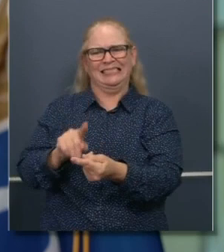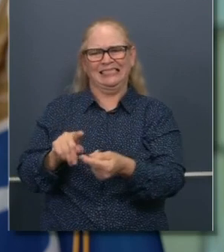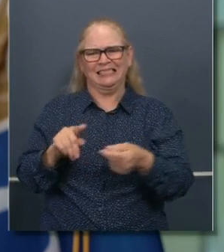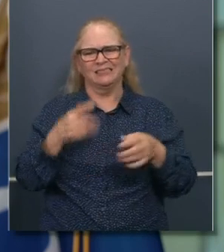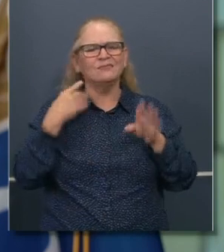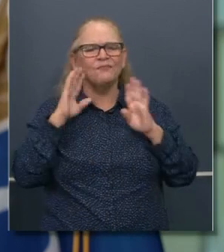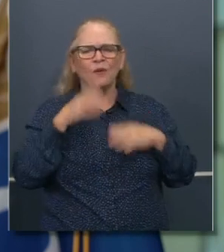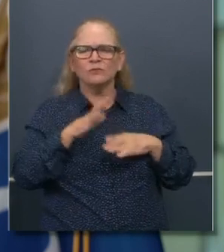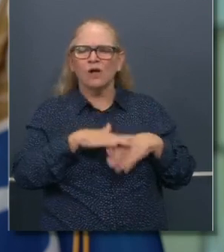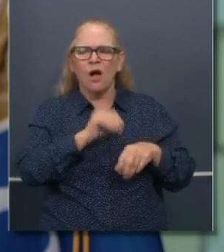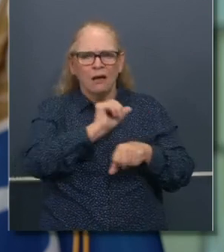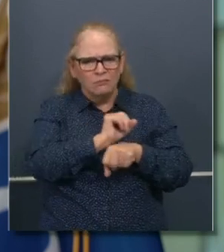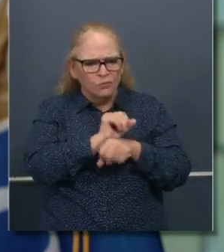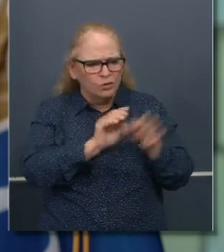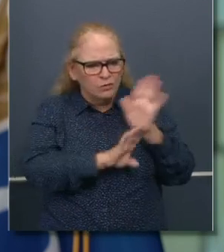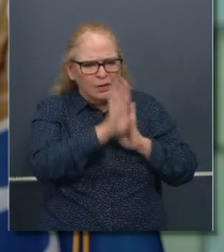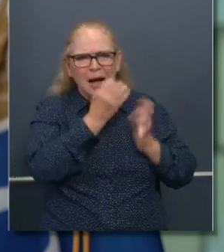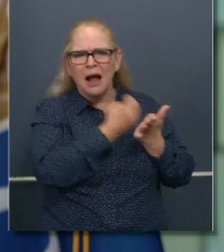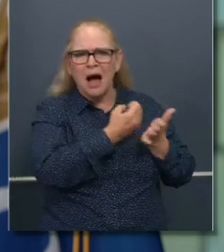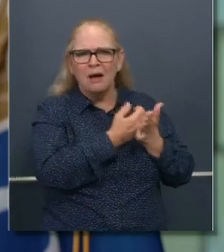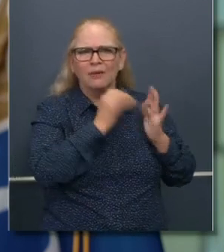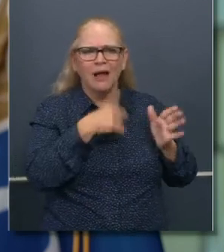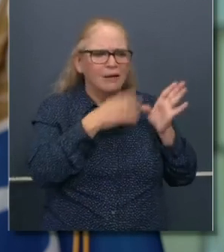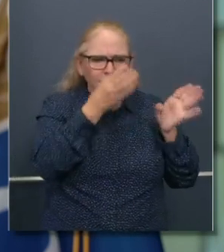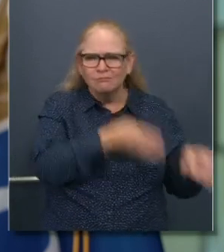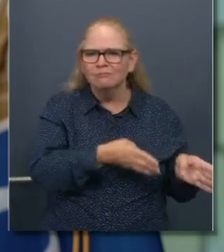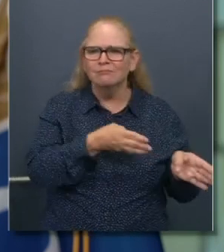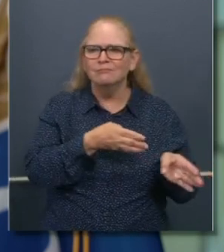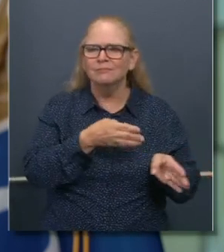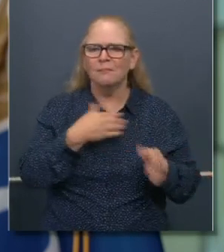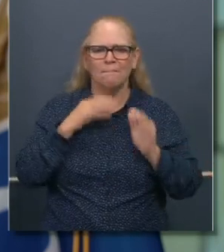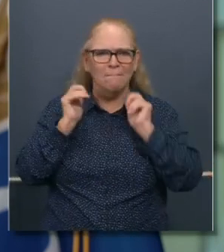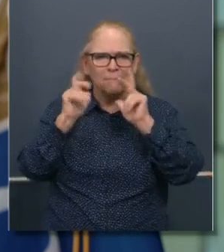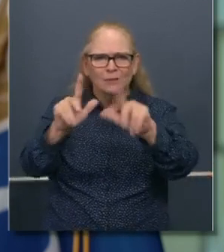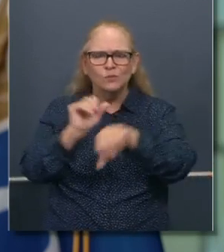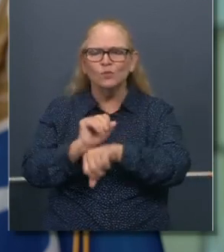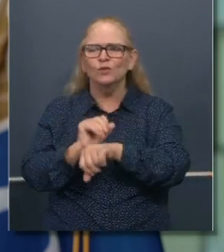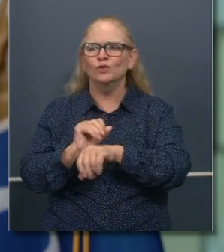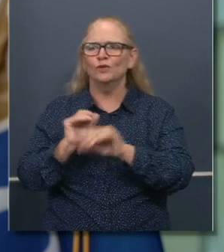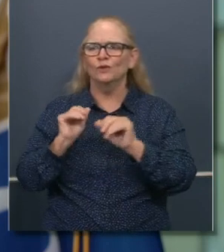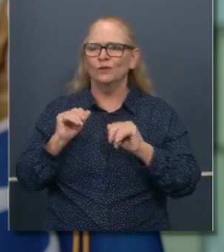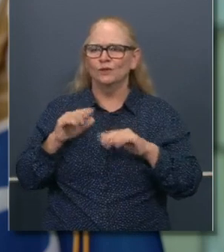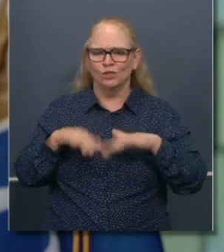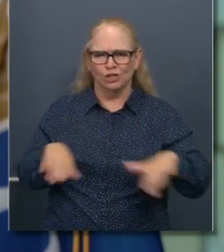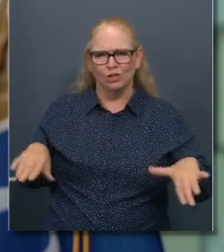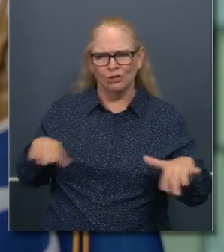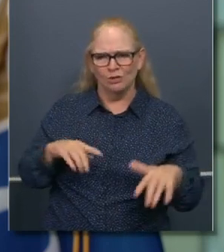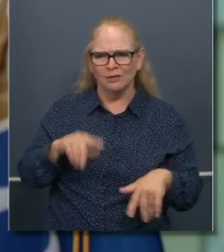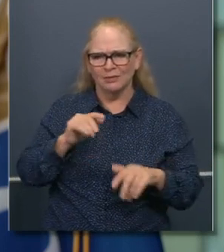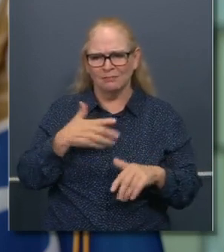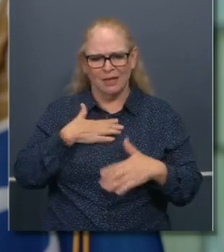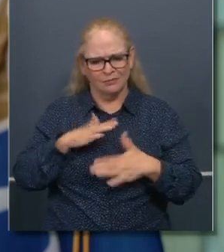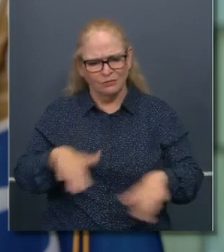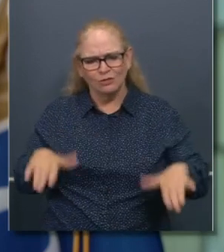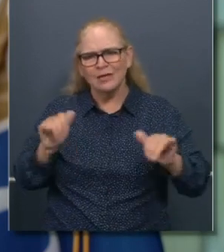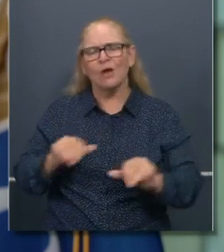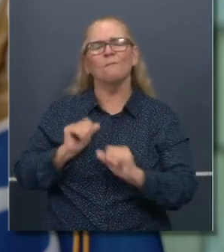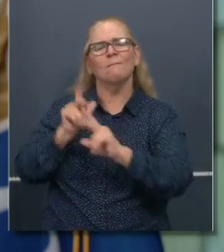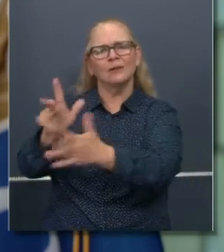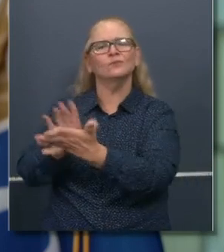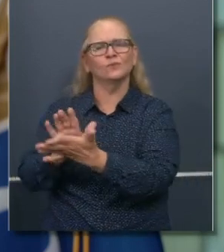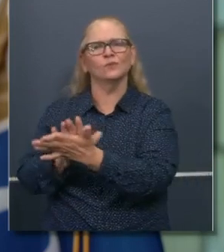back to work, getting our kids, including, dare I say selfishly, my kids, back to school, uh,